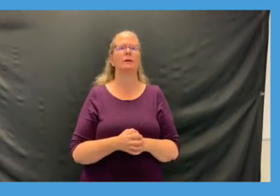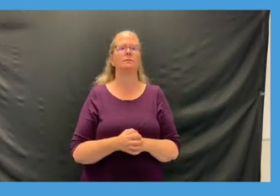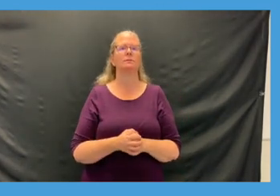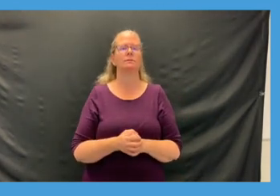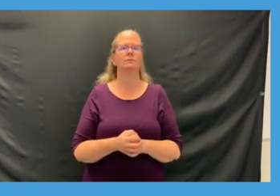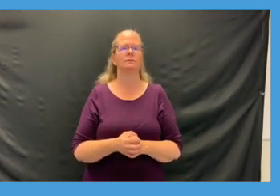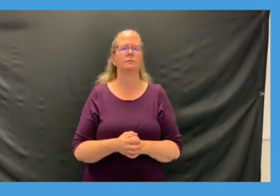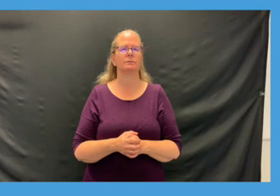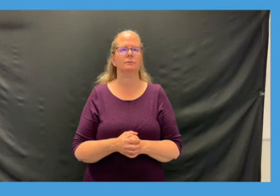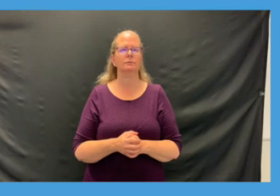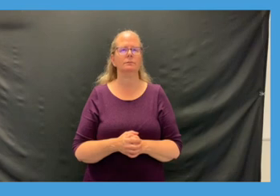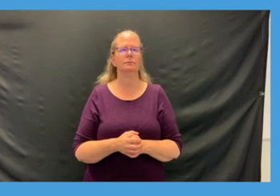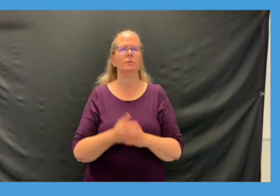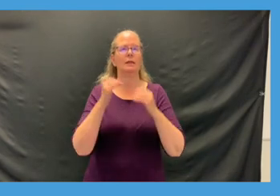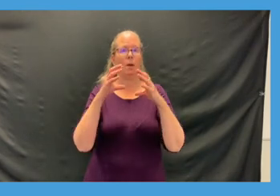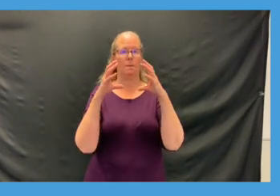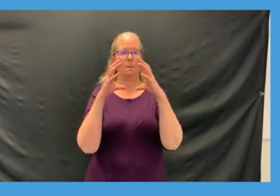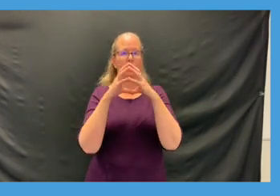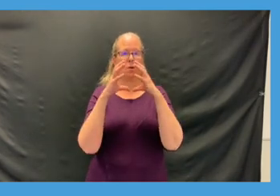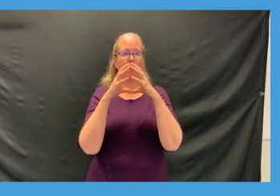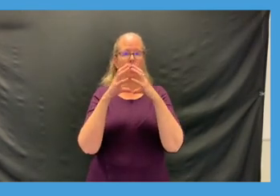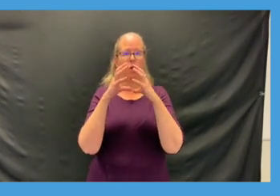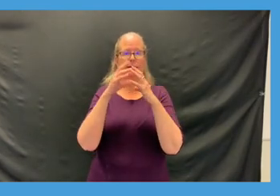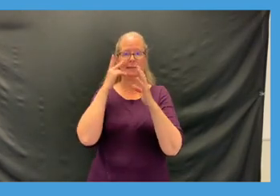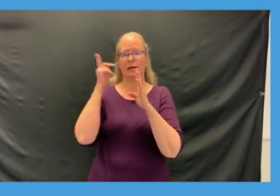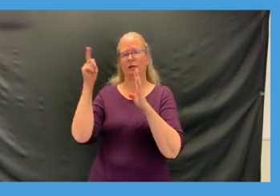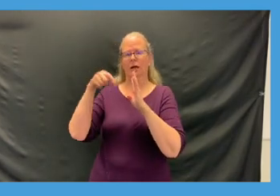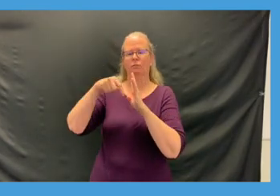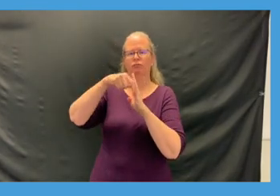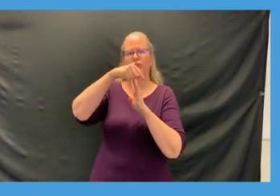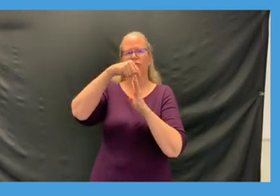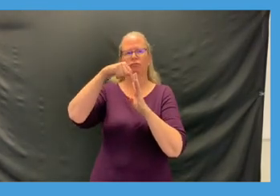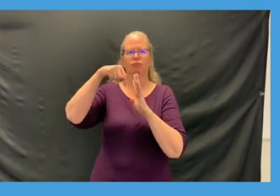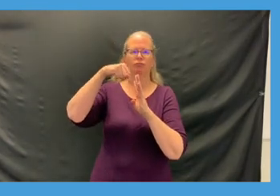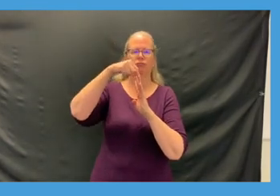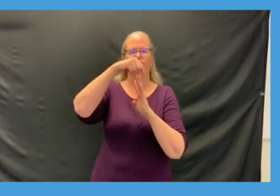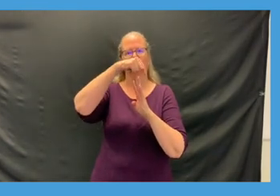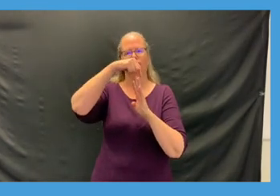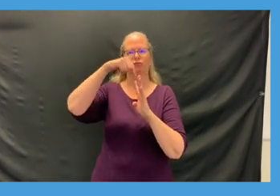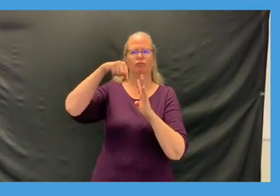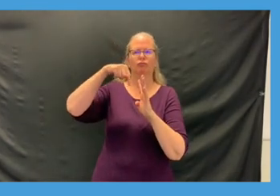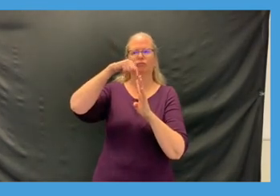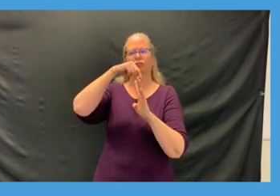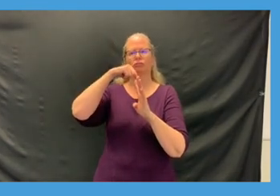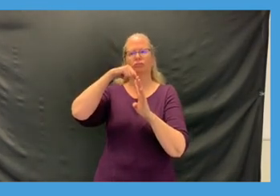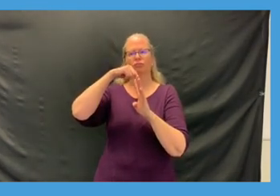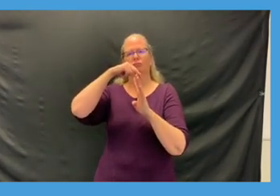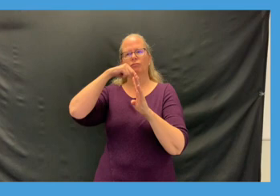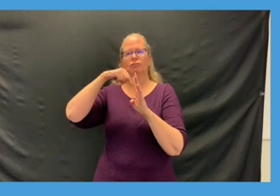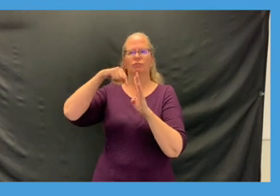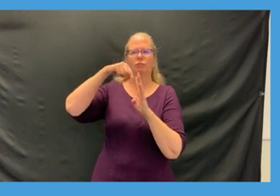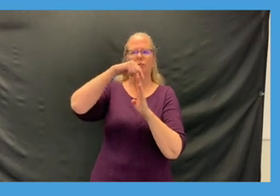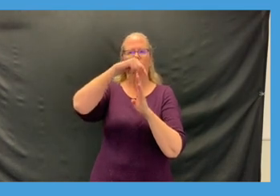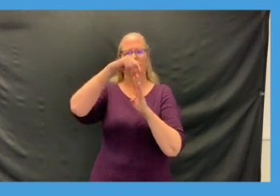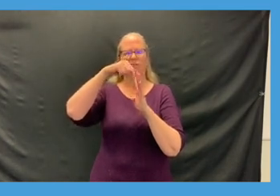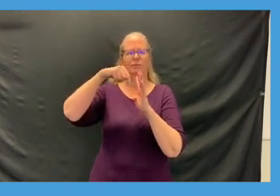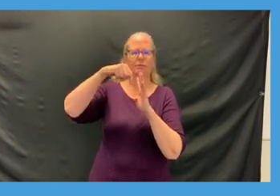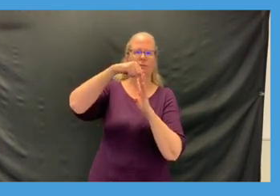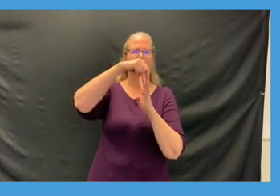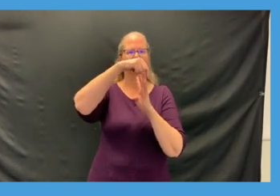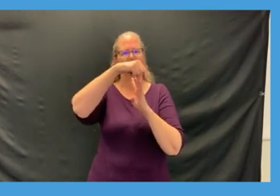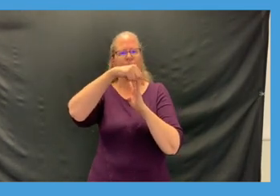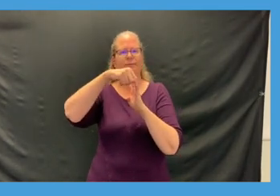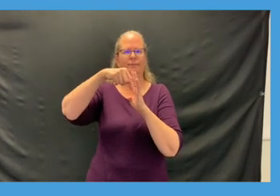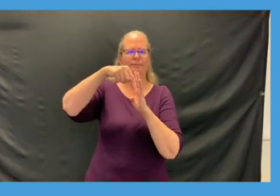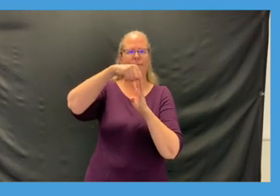keep practicing alrighty so just jog through awesome work guys keep